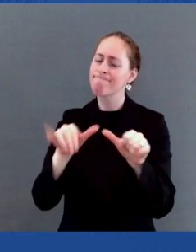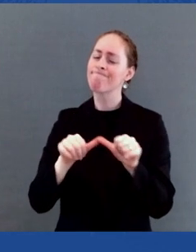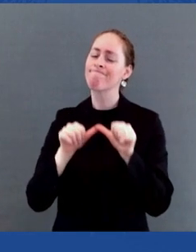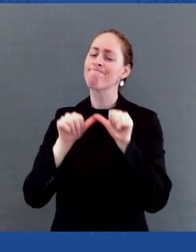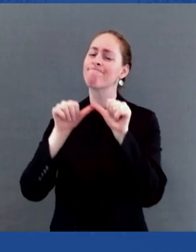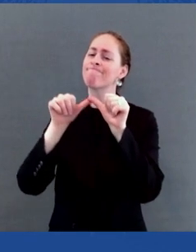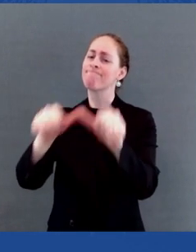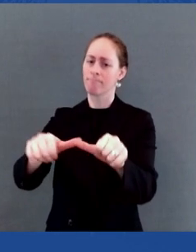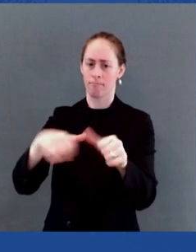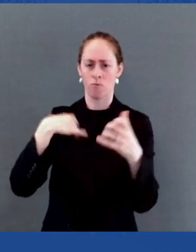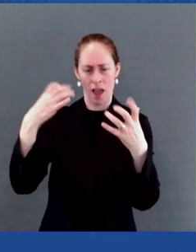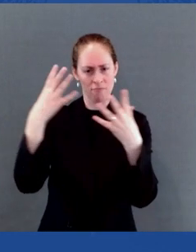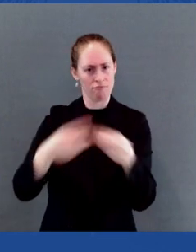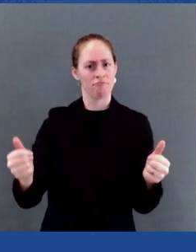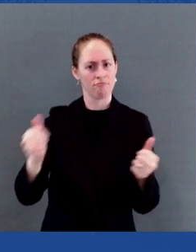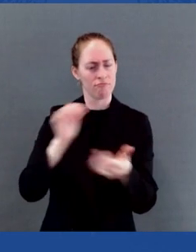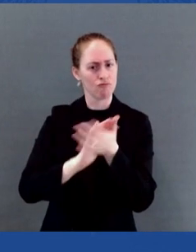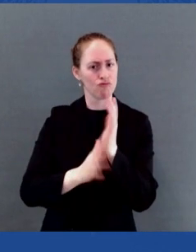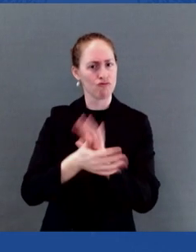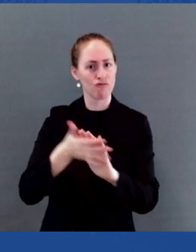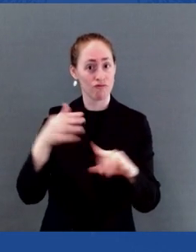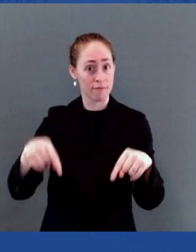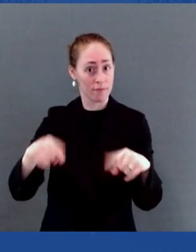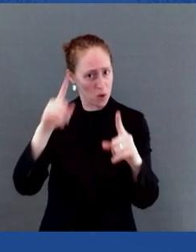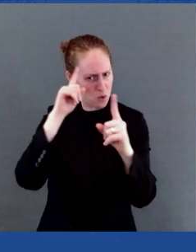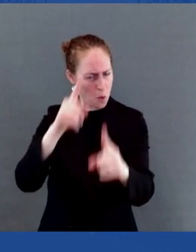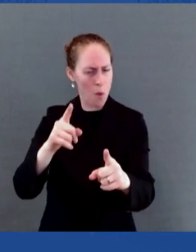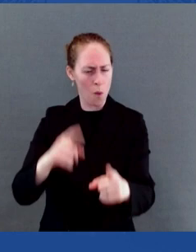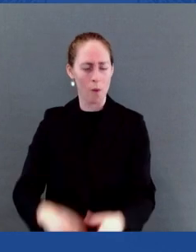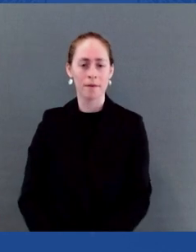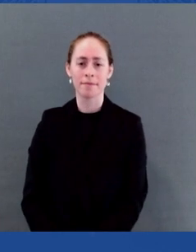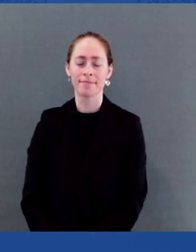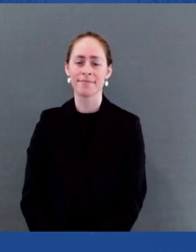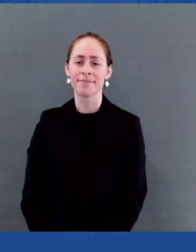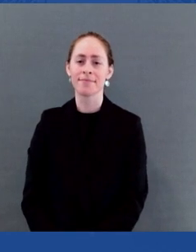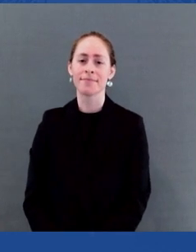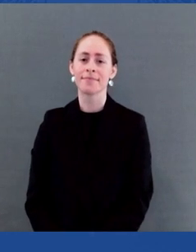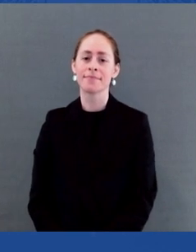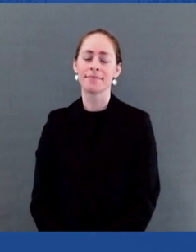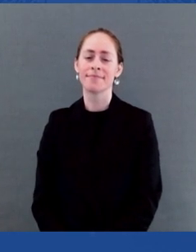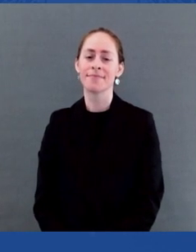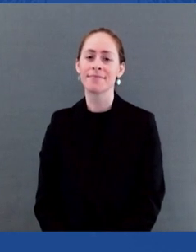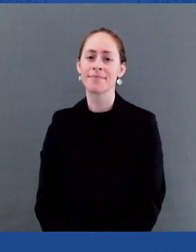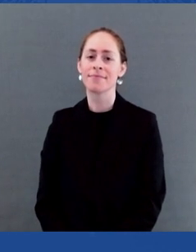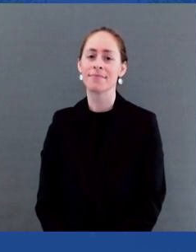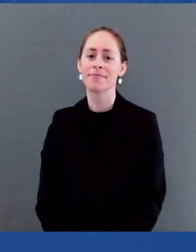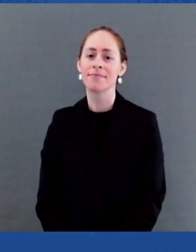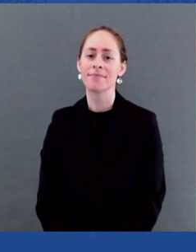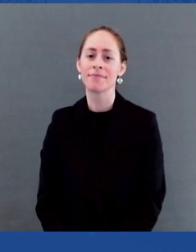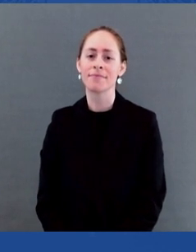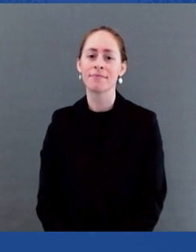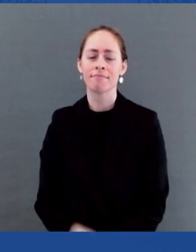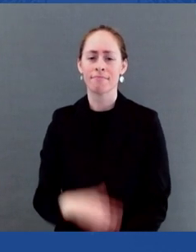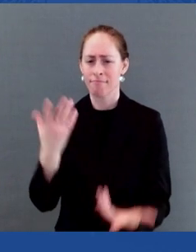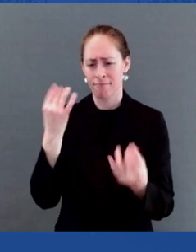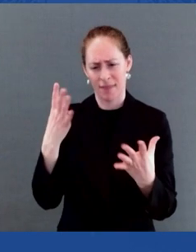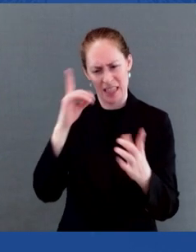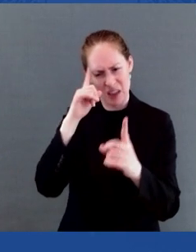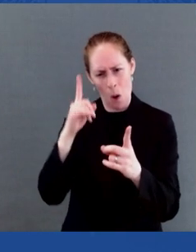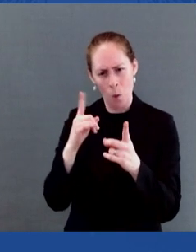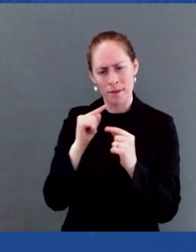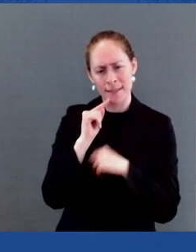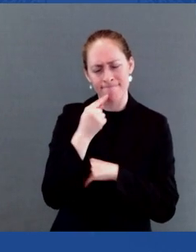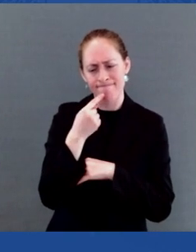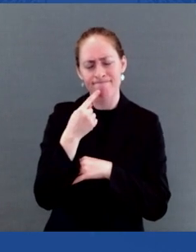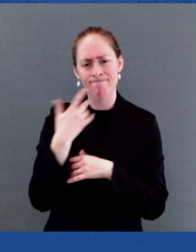inform our efforts at every step of the way, because we're going to finish this fight. And so, when my administration came to office, not